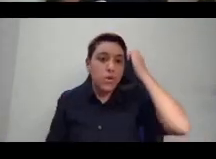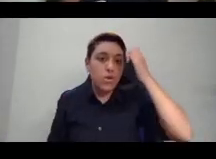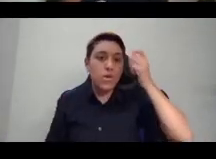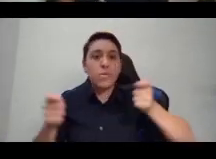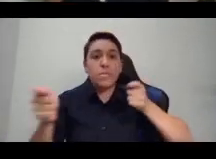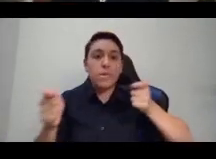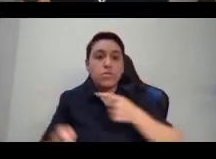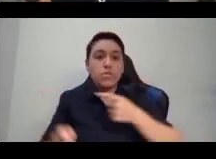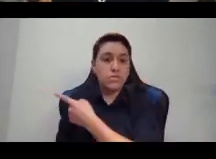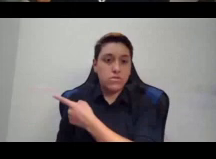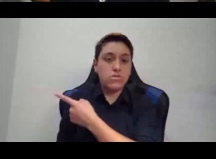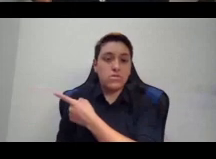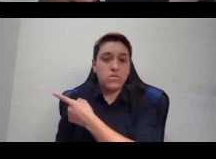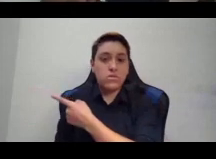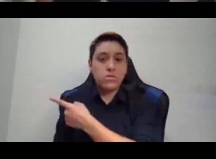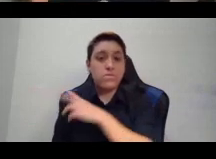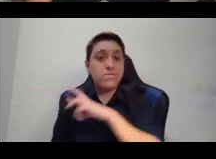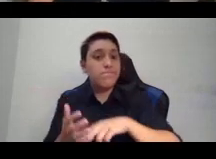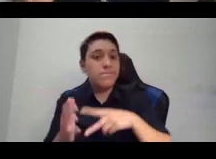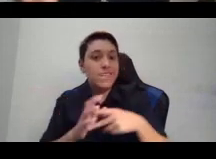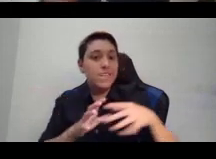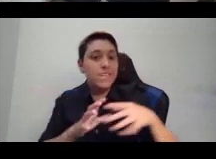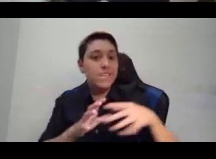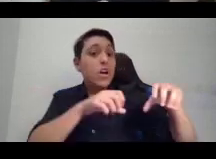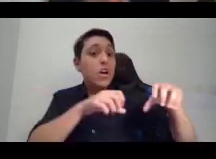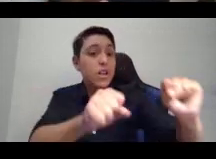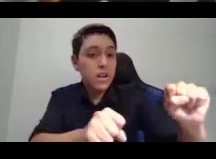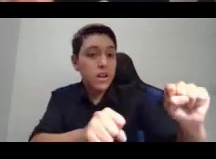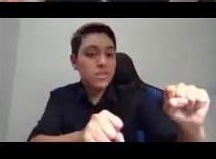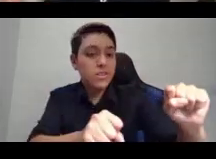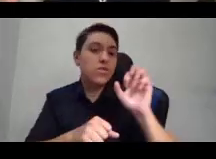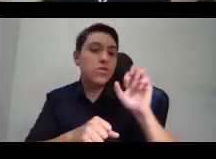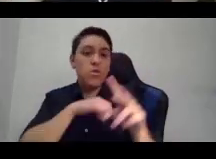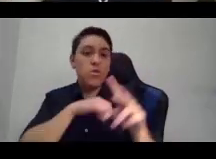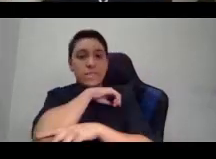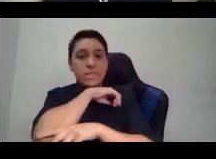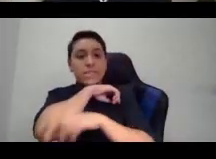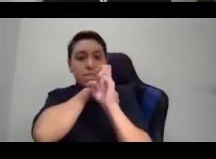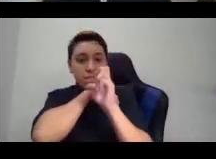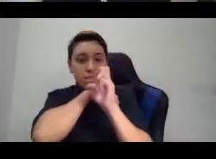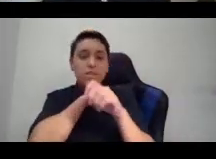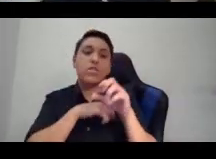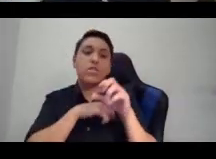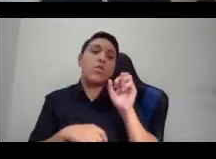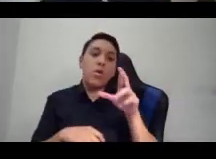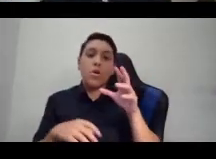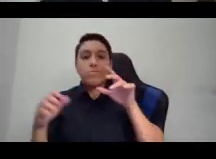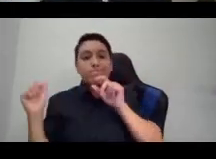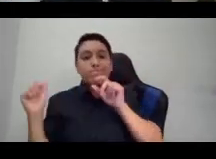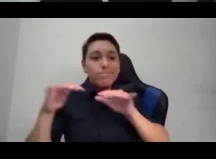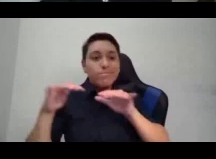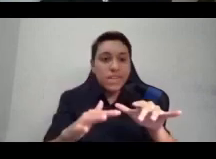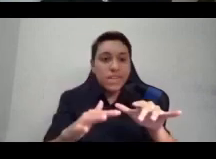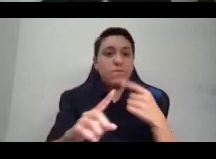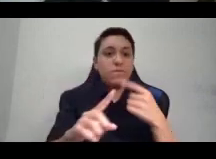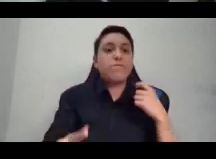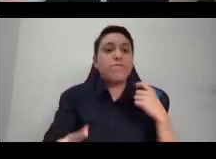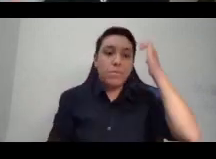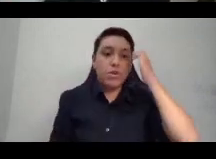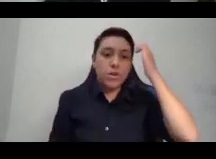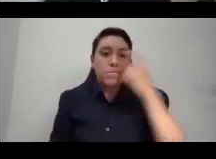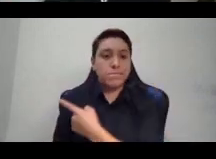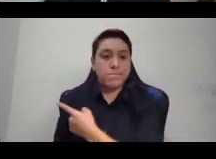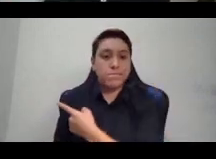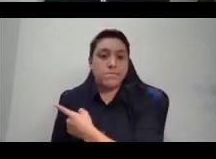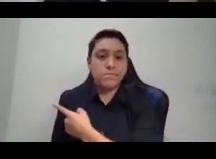colonized or occupied or invaded by Europe. And then